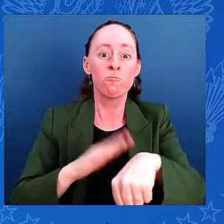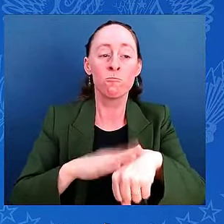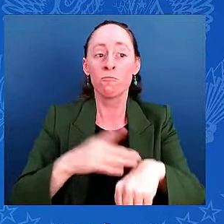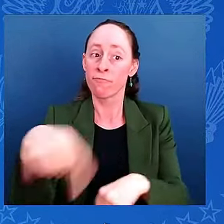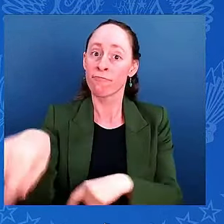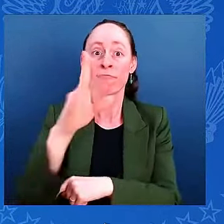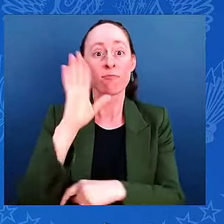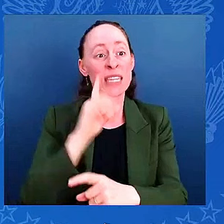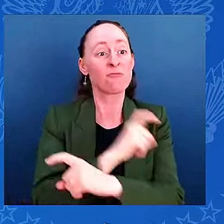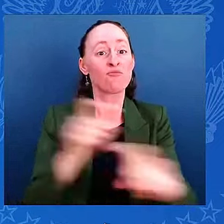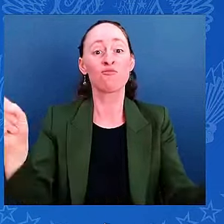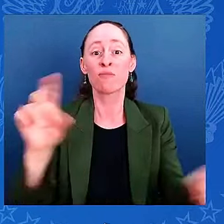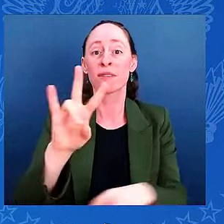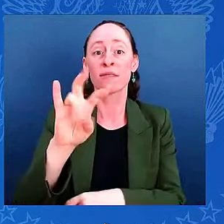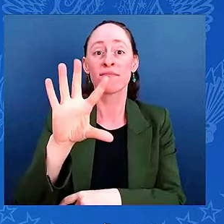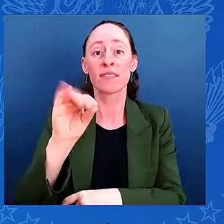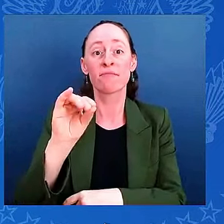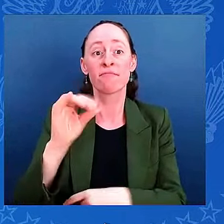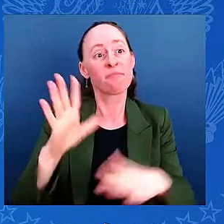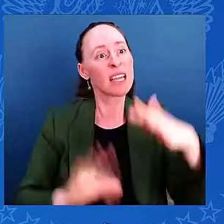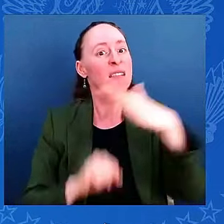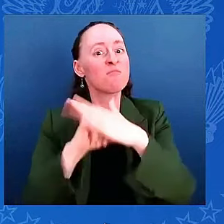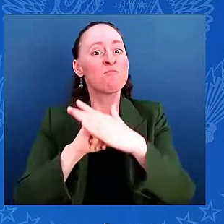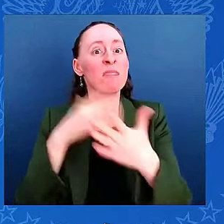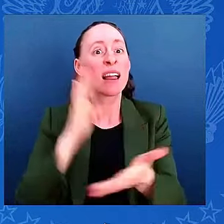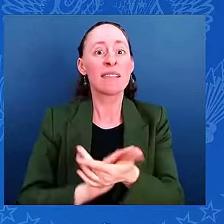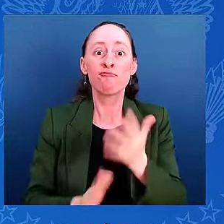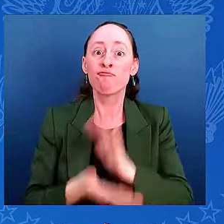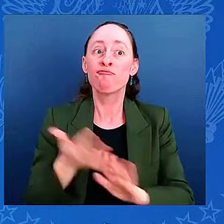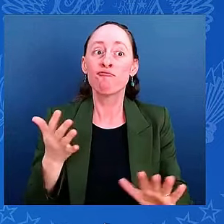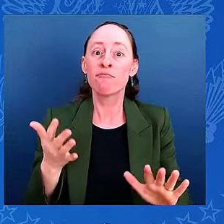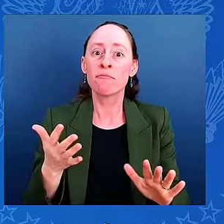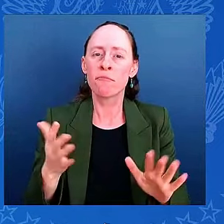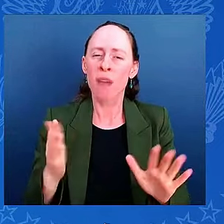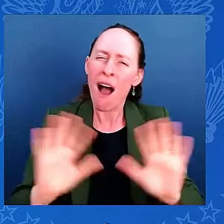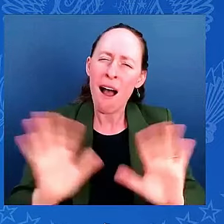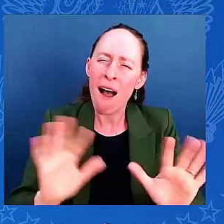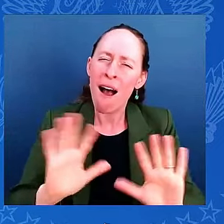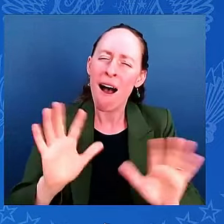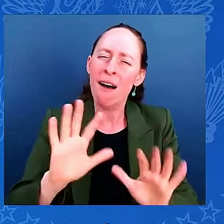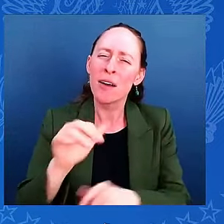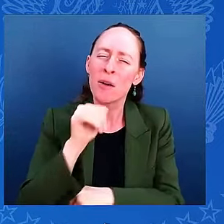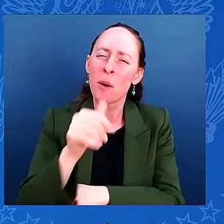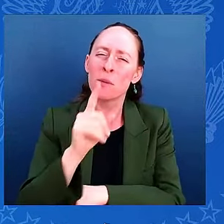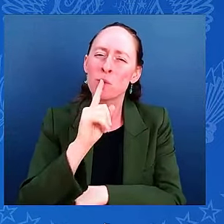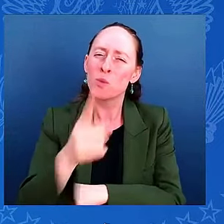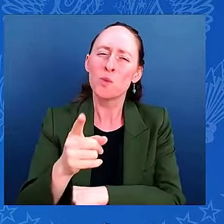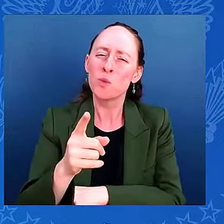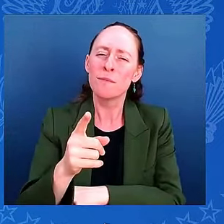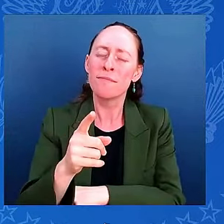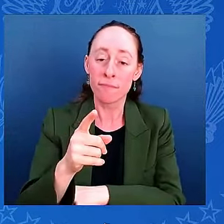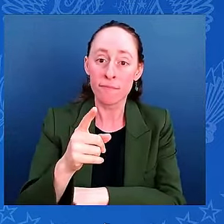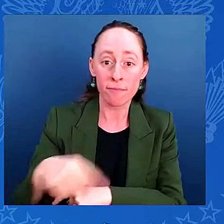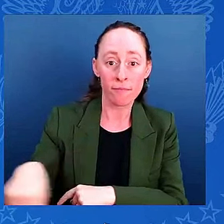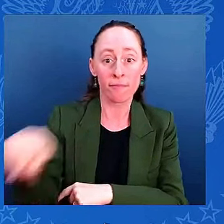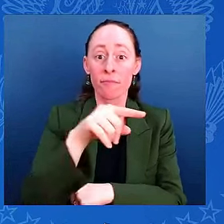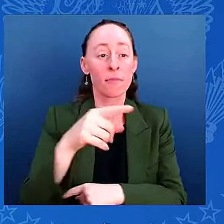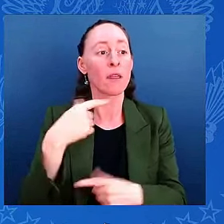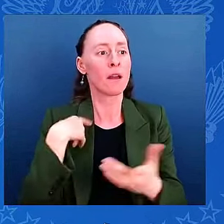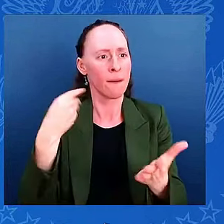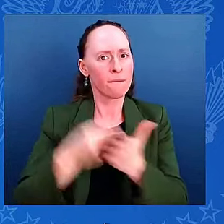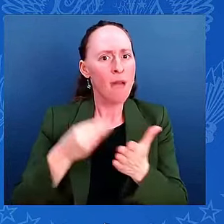not true either. They're saying that money needed for these crises are being diverted to migrants. What the heck are they talking about?